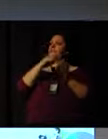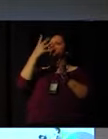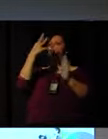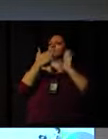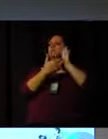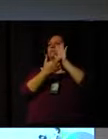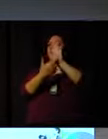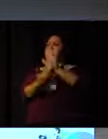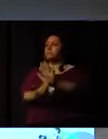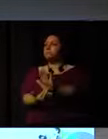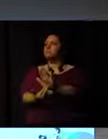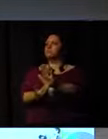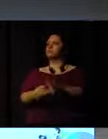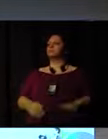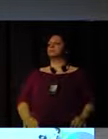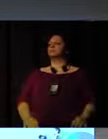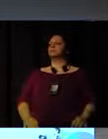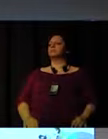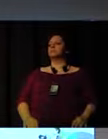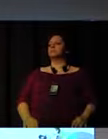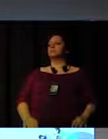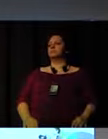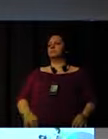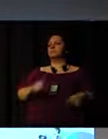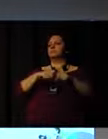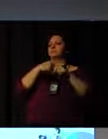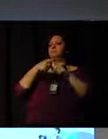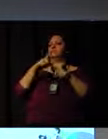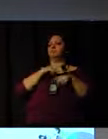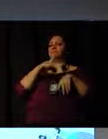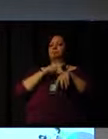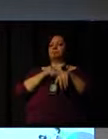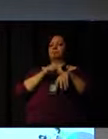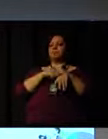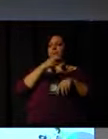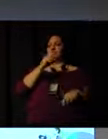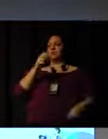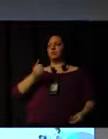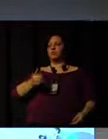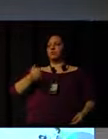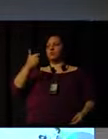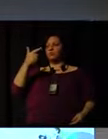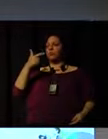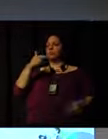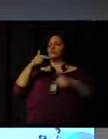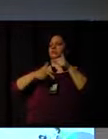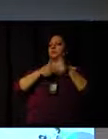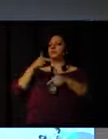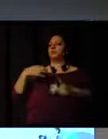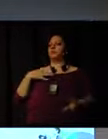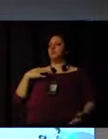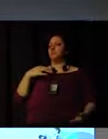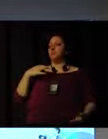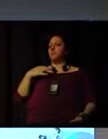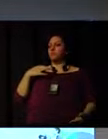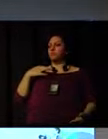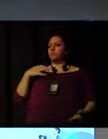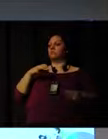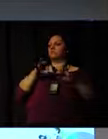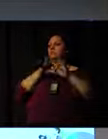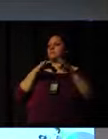have this commission of coaches association, for example, they define voluntary work.